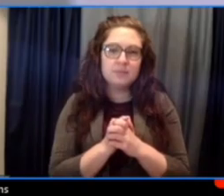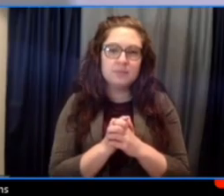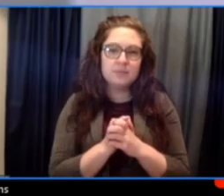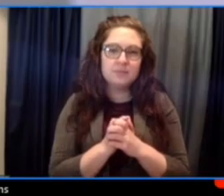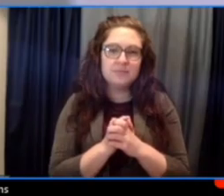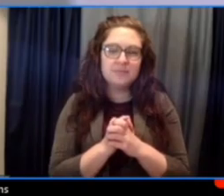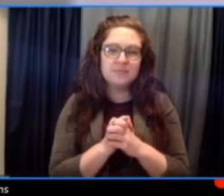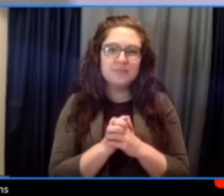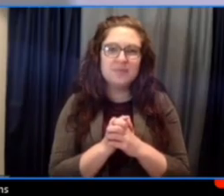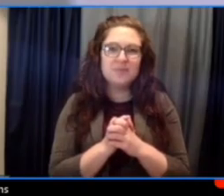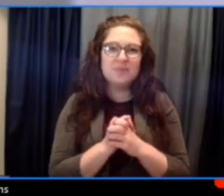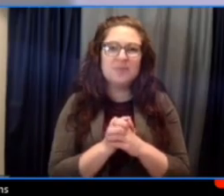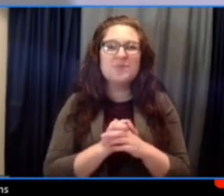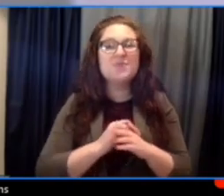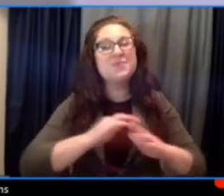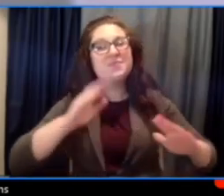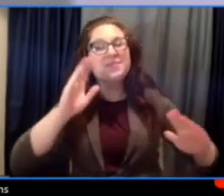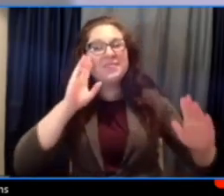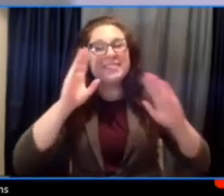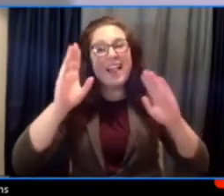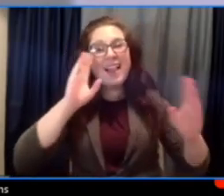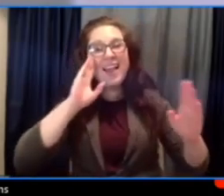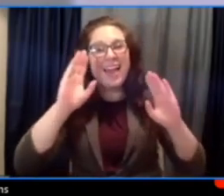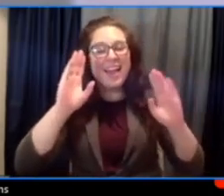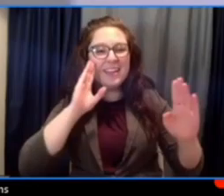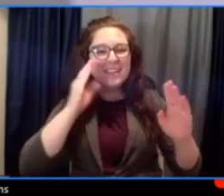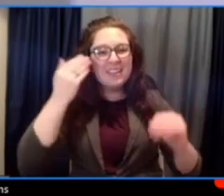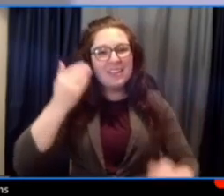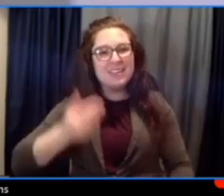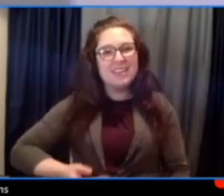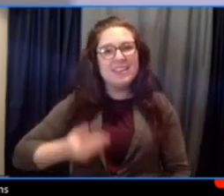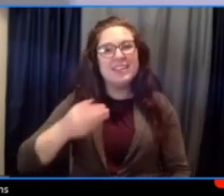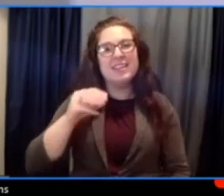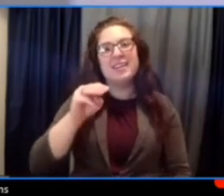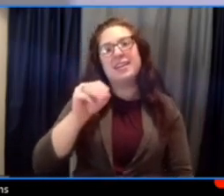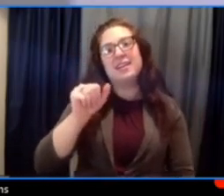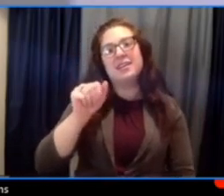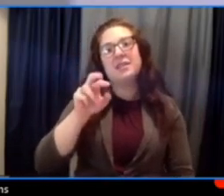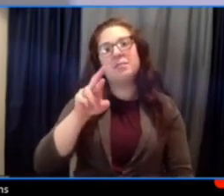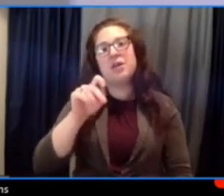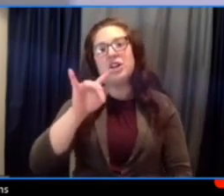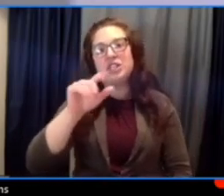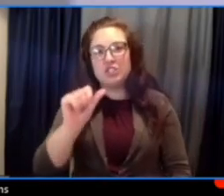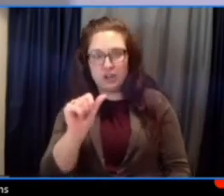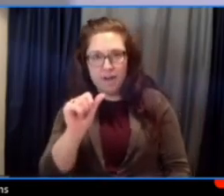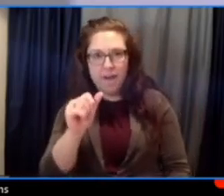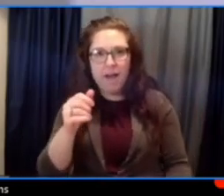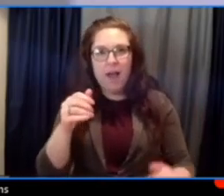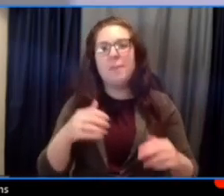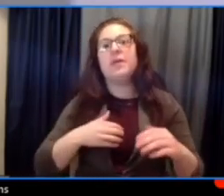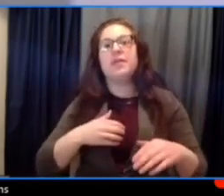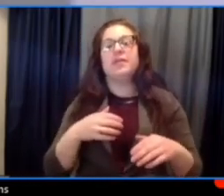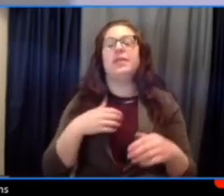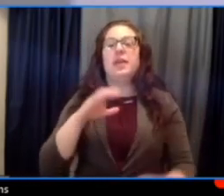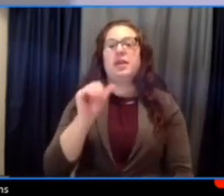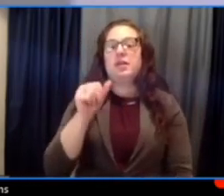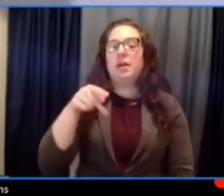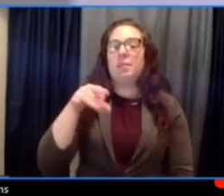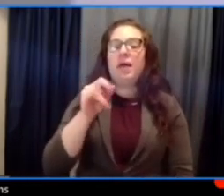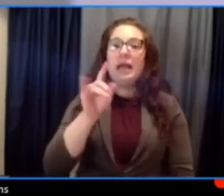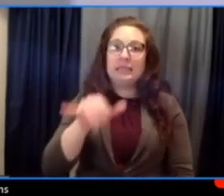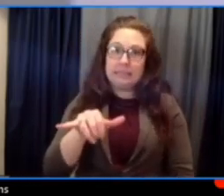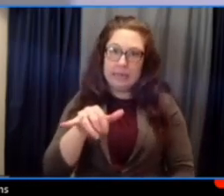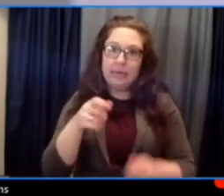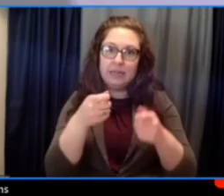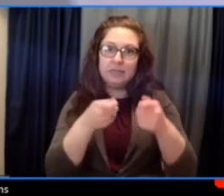Hello, everyone. My name is Marcia Donay. I'm the Capacity Building Director here at BISC, and I use she,